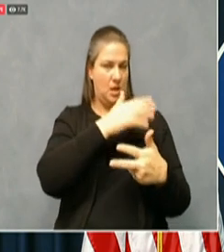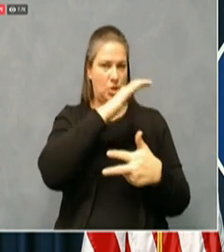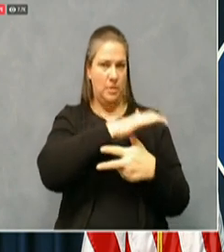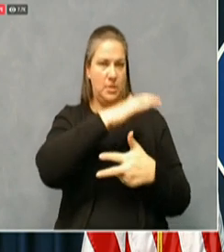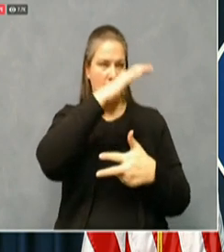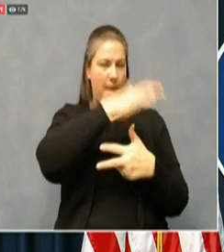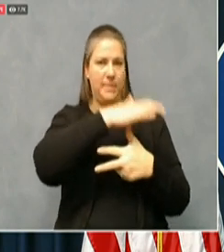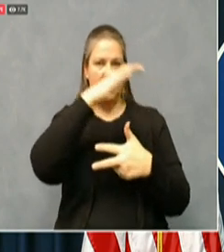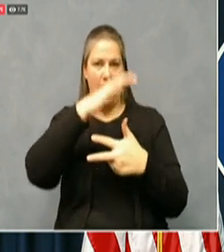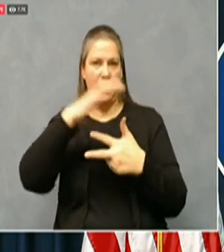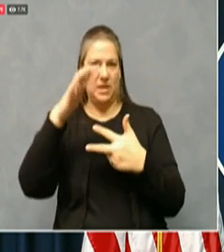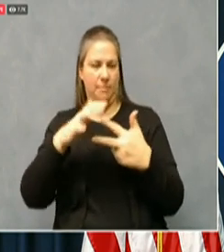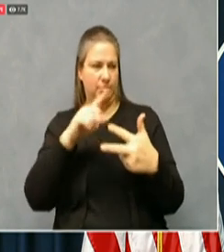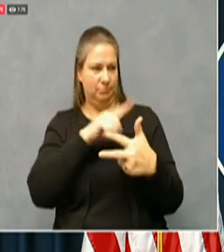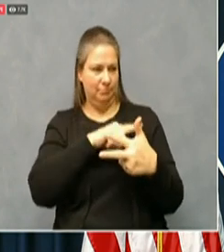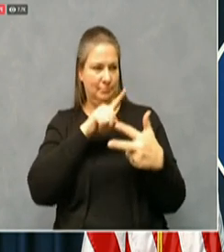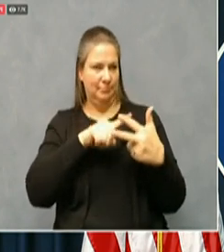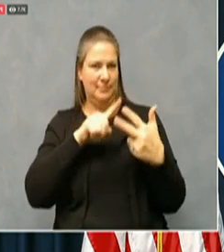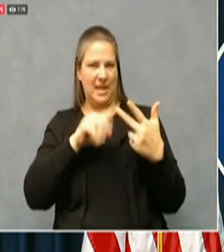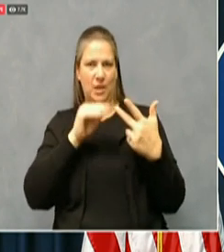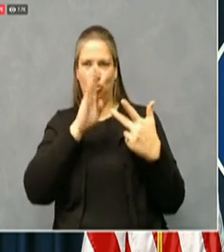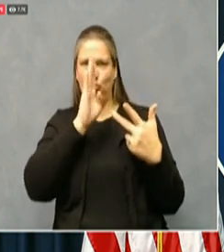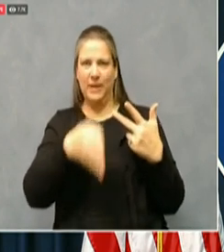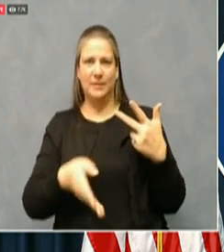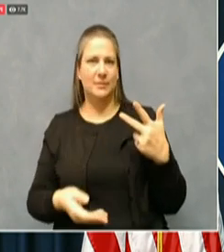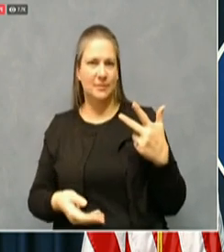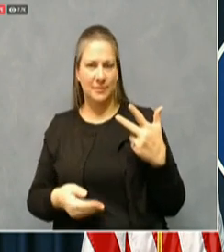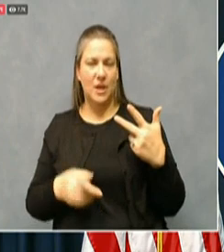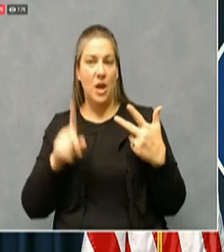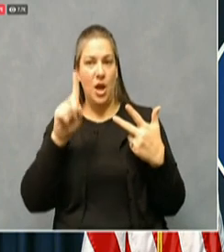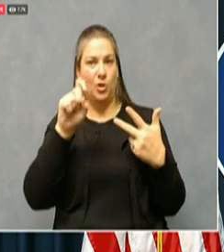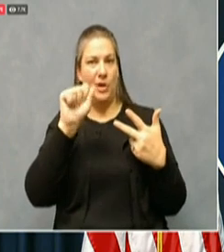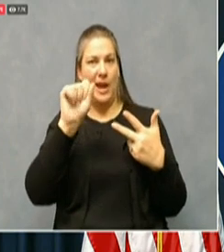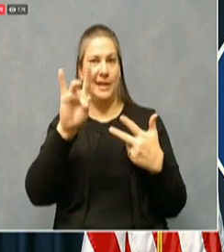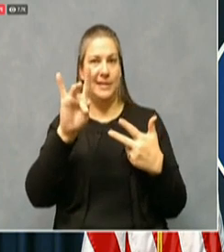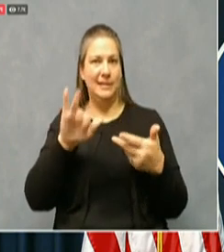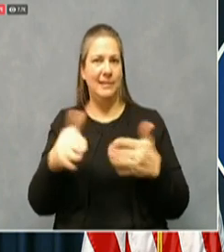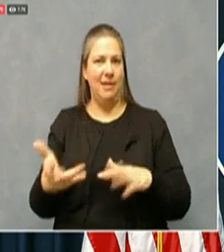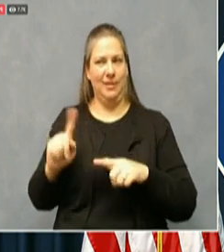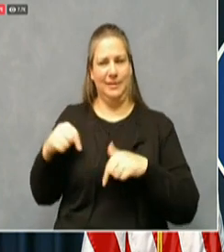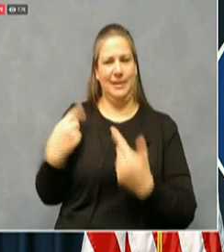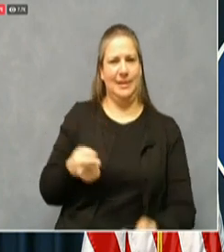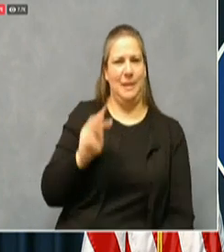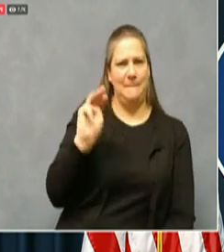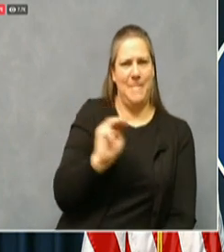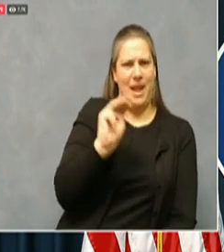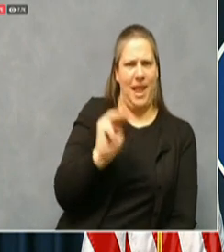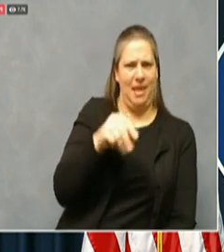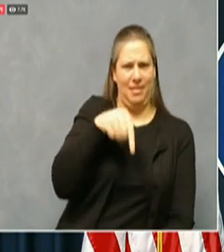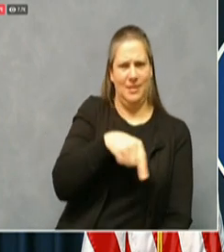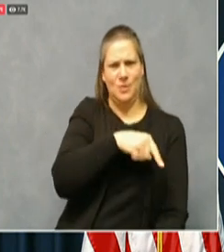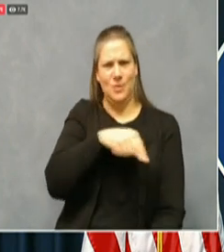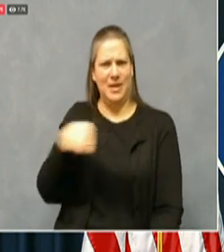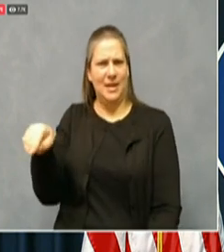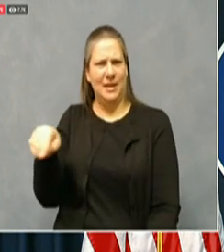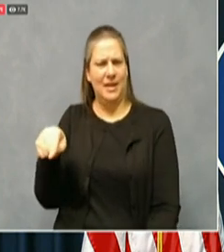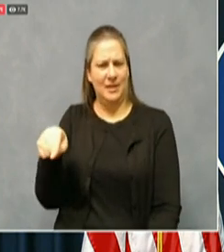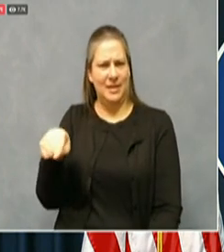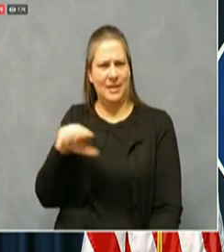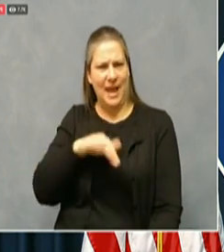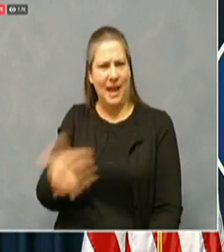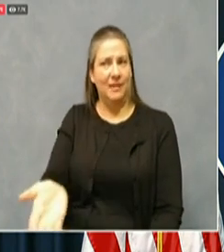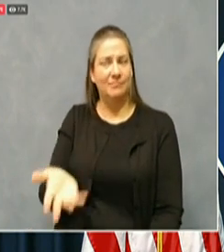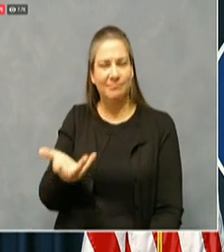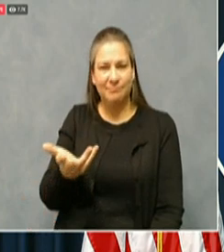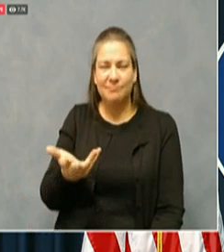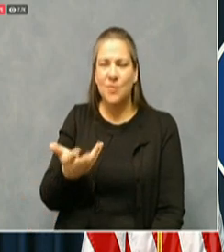had 118 deaths since Monday alone. That's a lot of families. They're gonna need our help. They